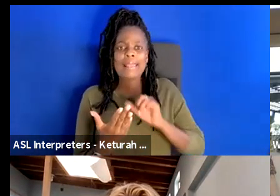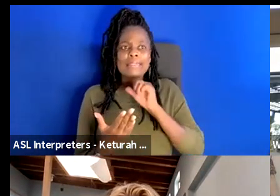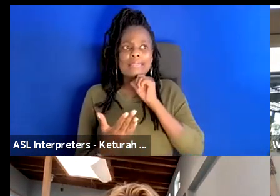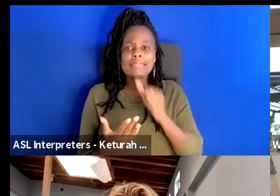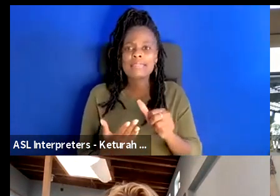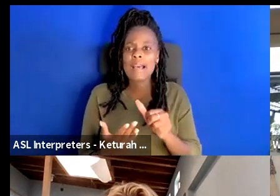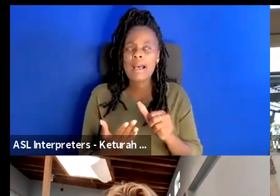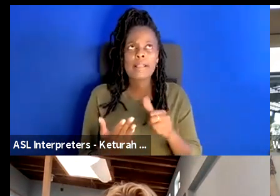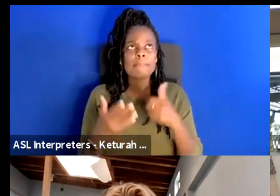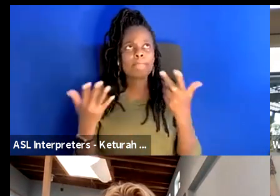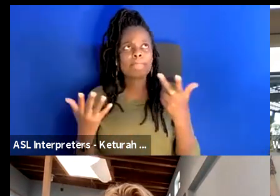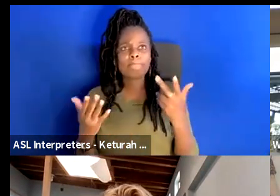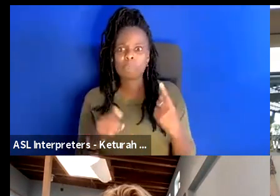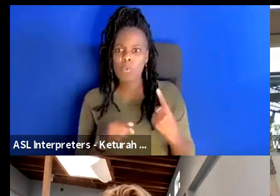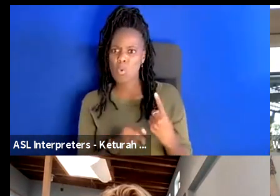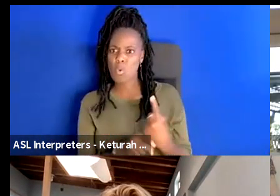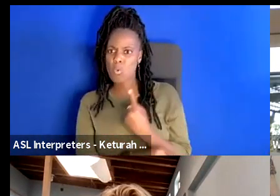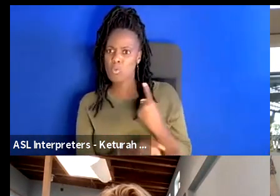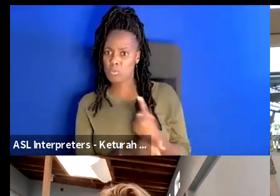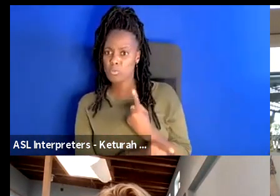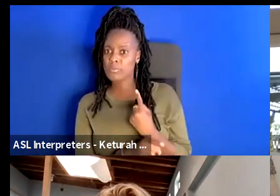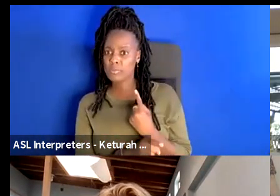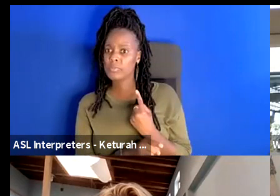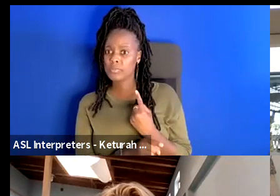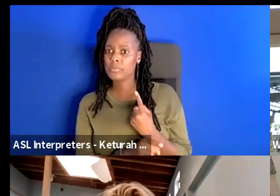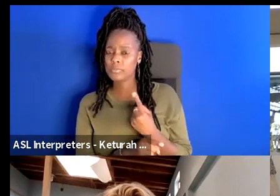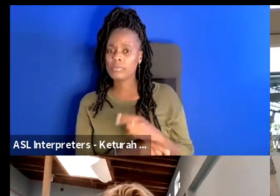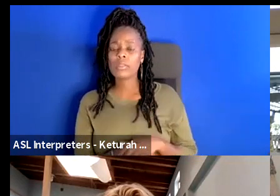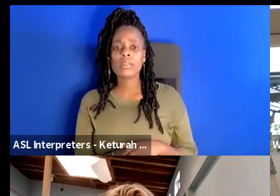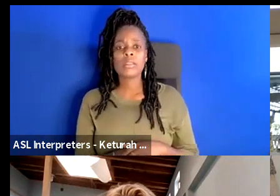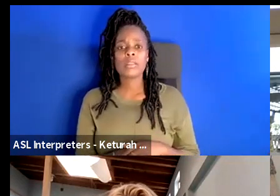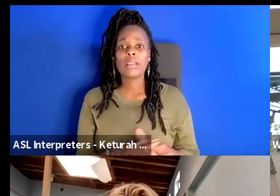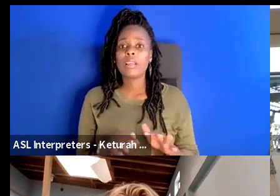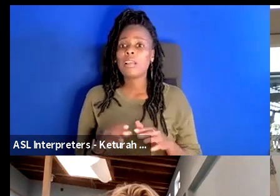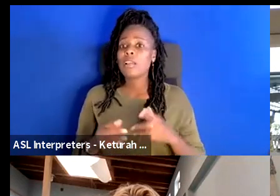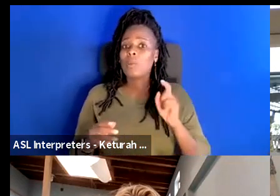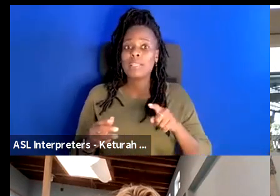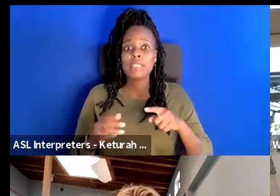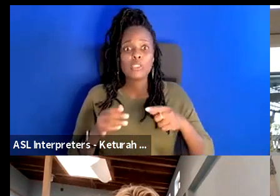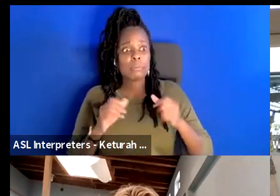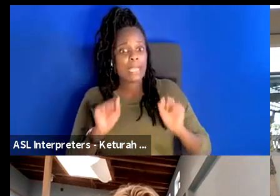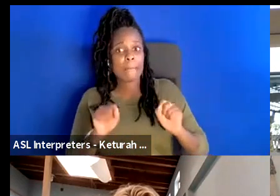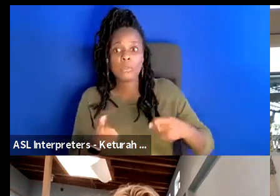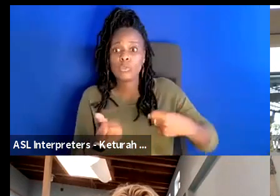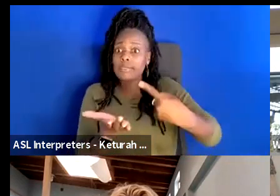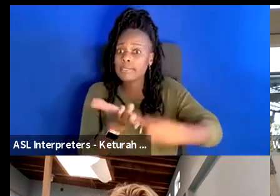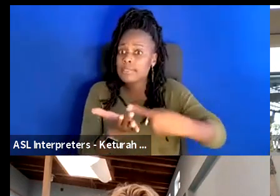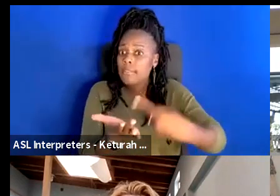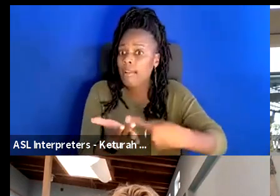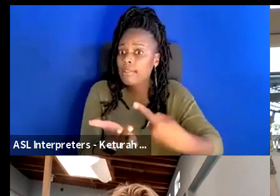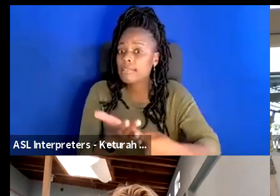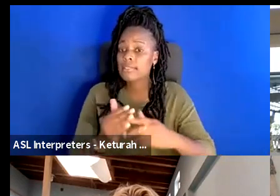what people find appropriate. I mean, we need to be recognized to have these discussions and educate